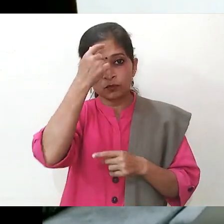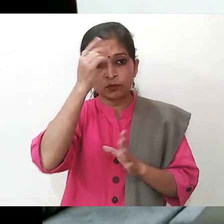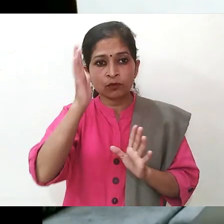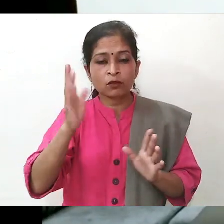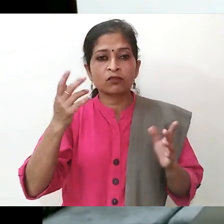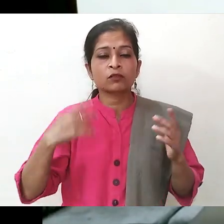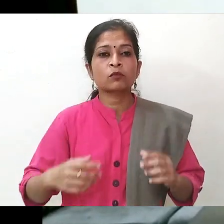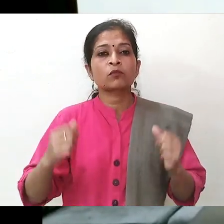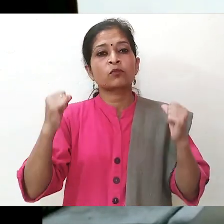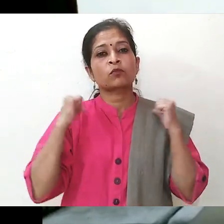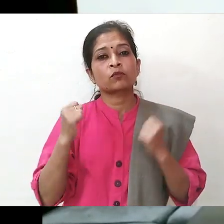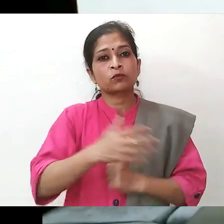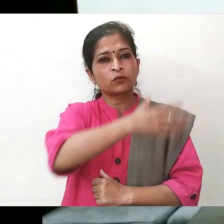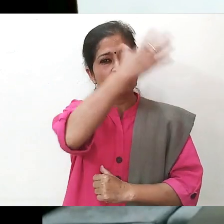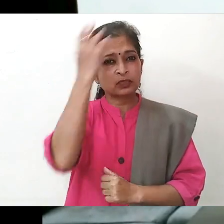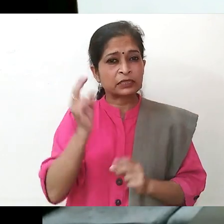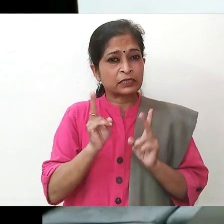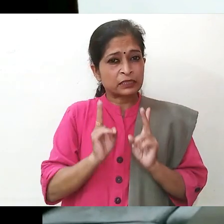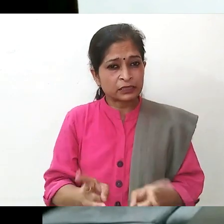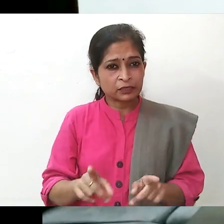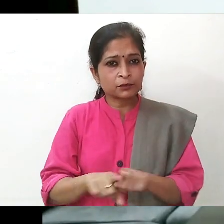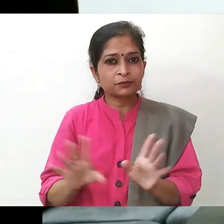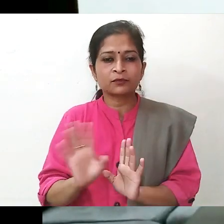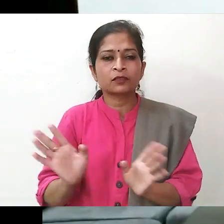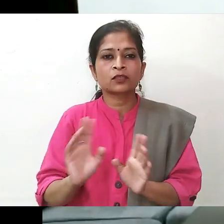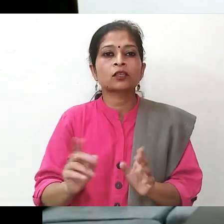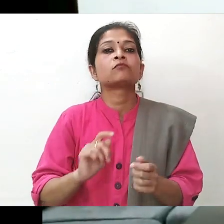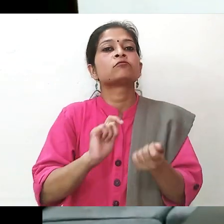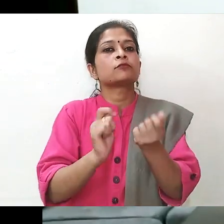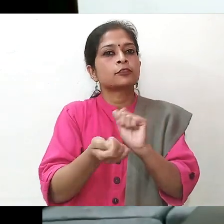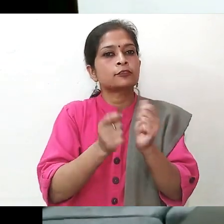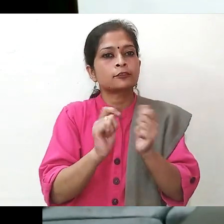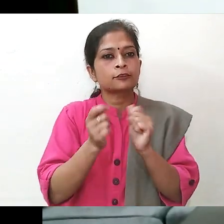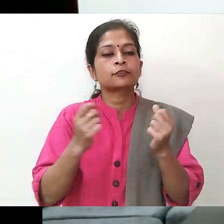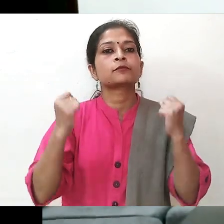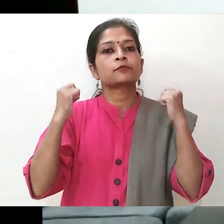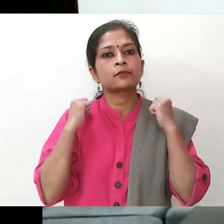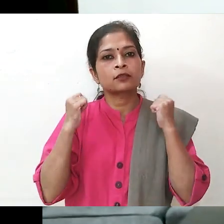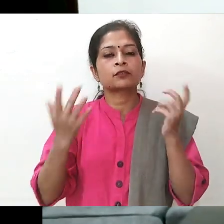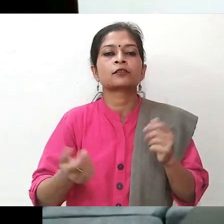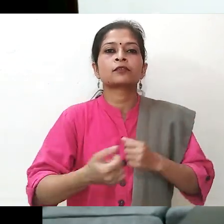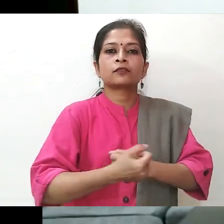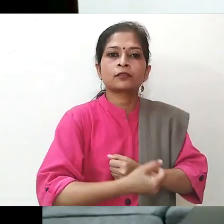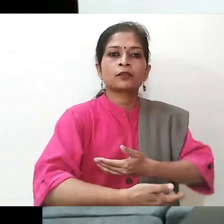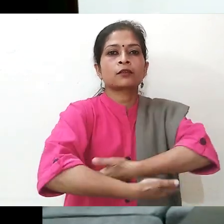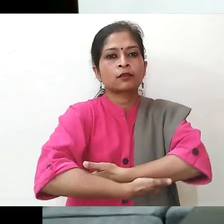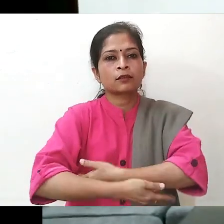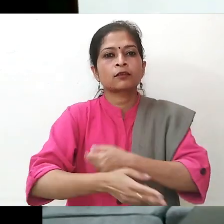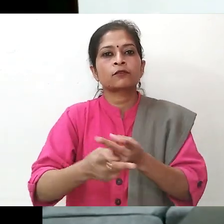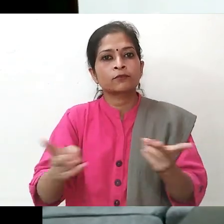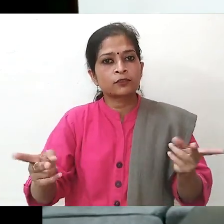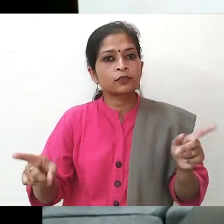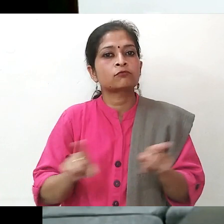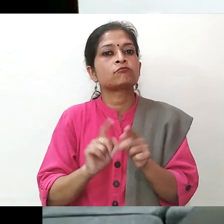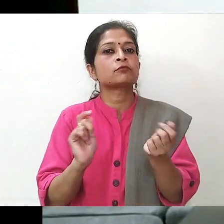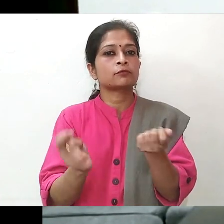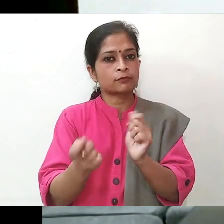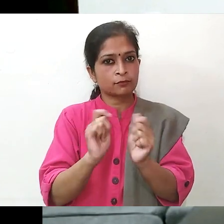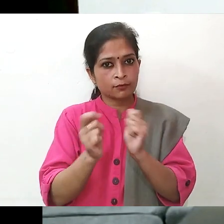change their posture and position for better movements regularly.